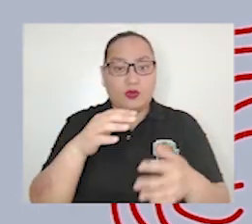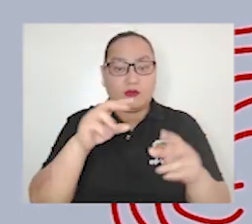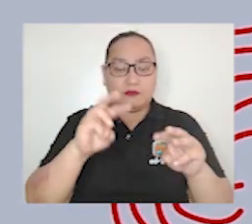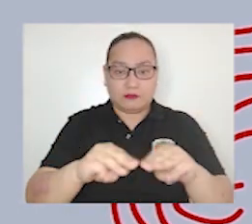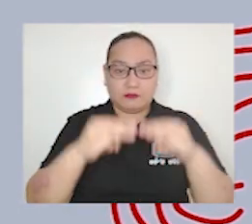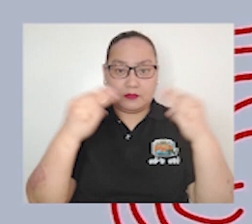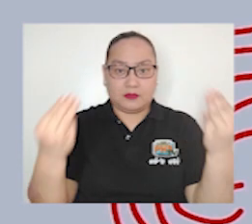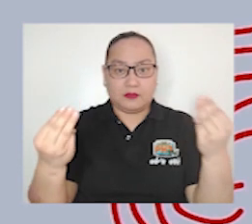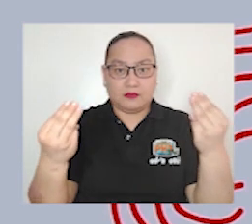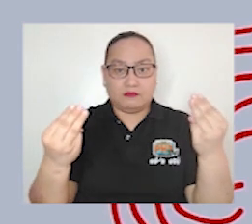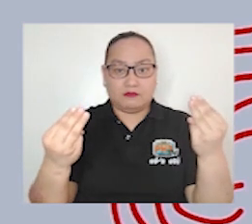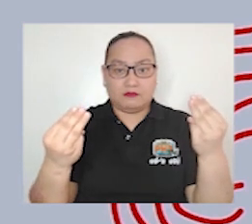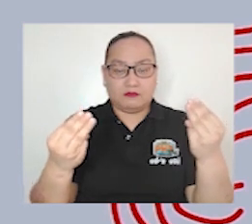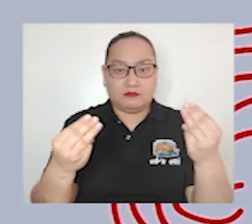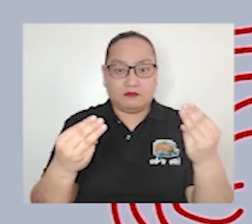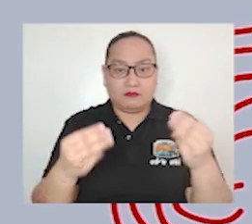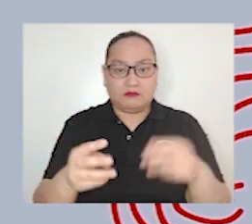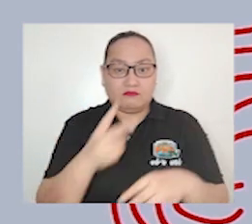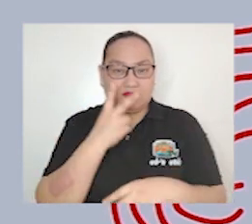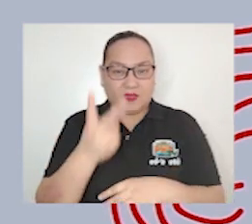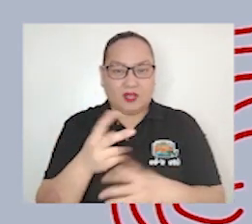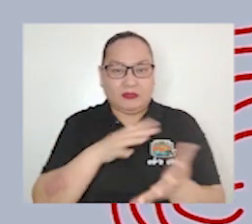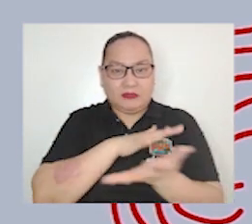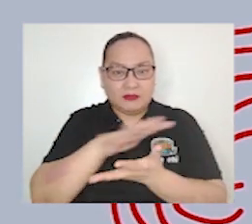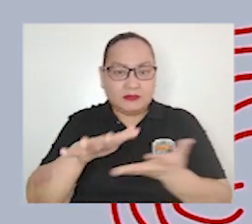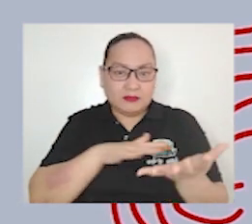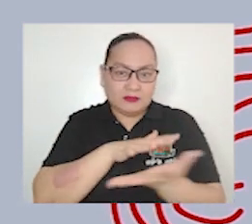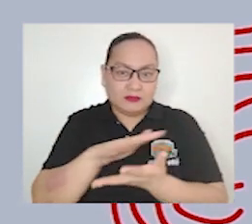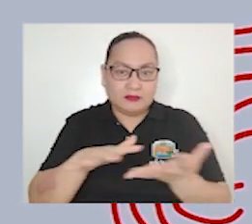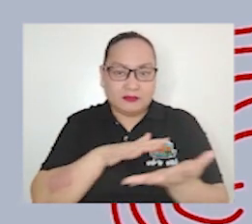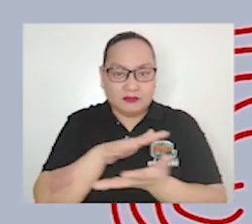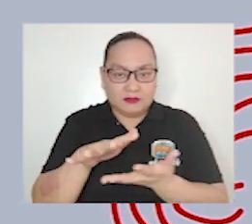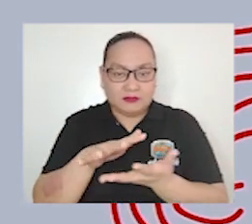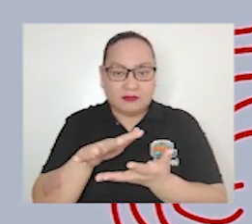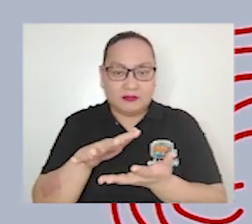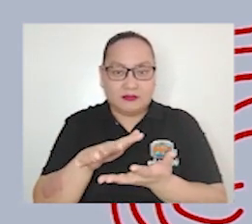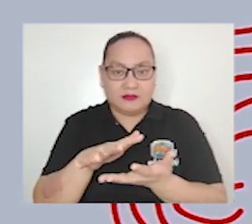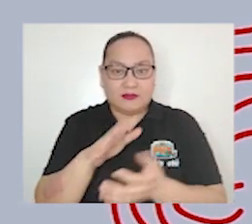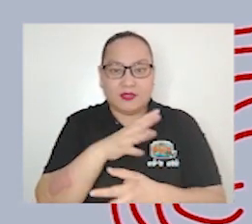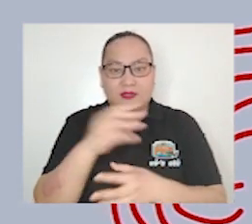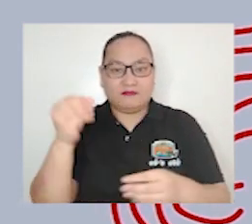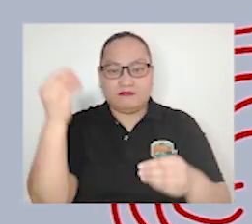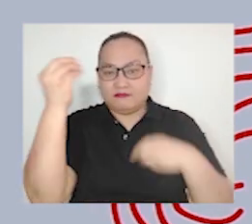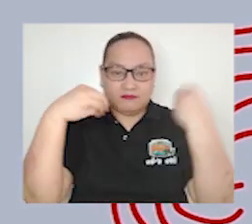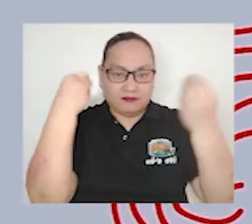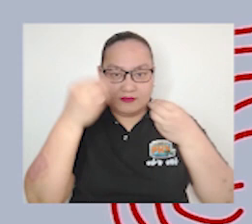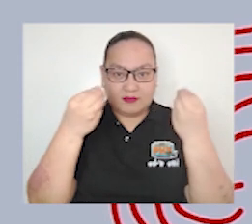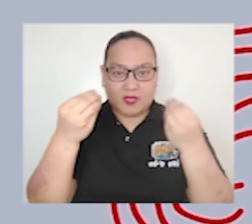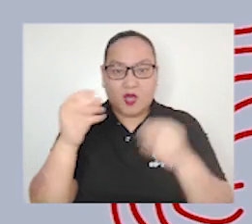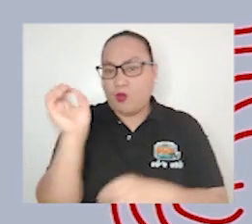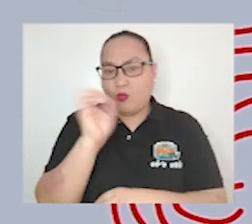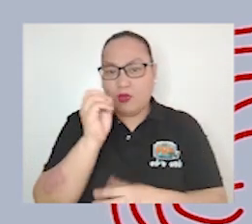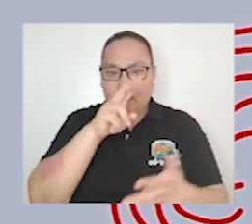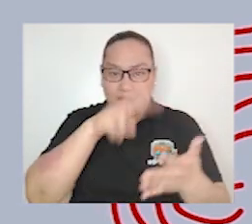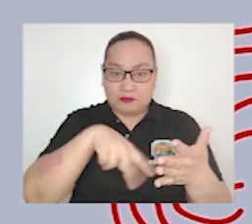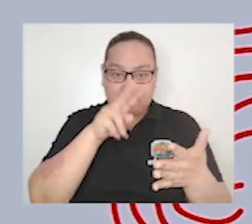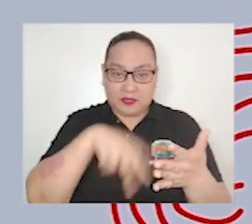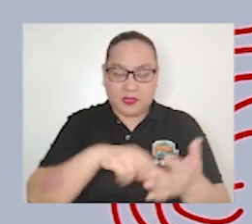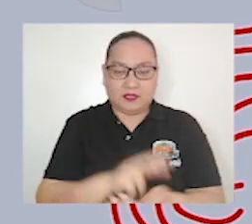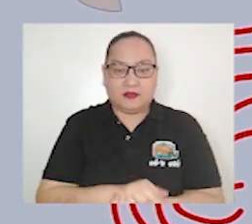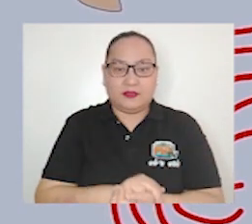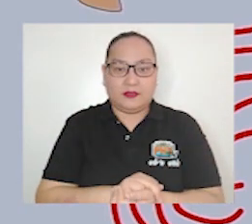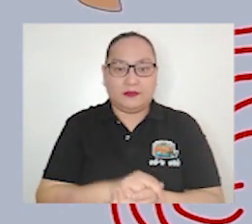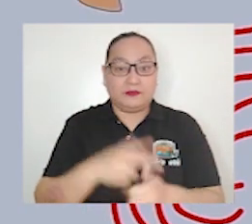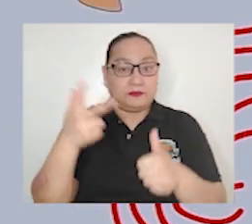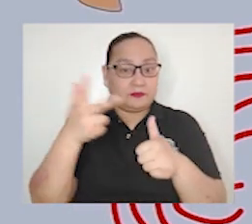otherwise it will appear chaotic and topsy-turvy and nobody will read them Third